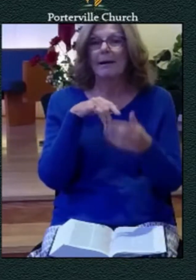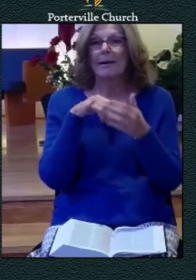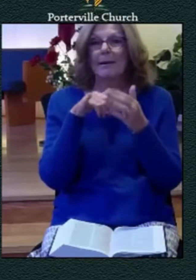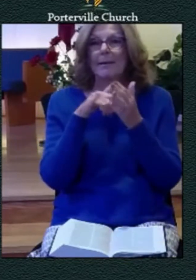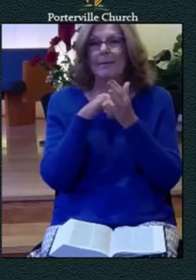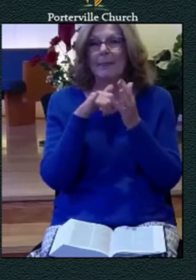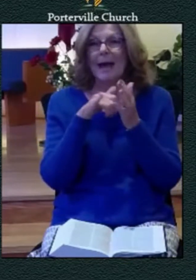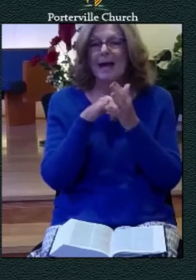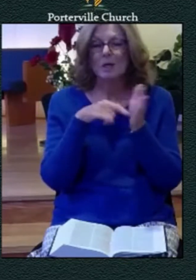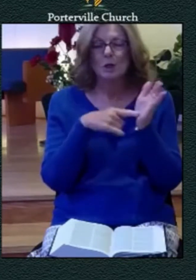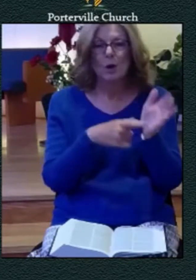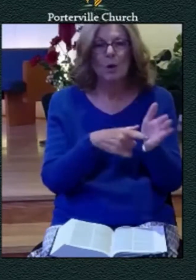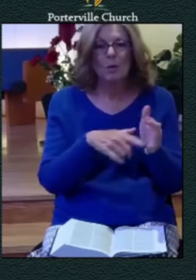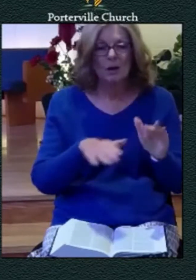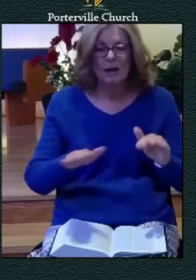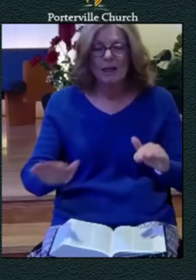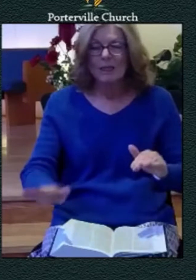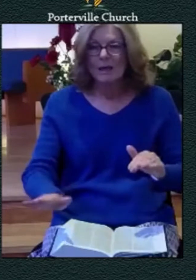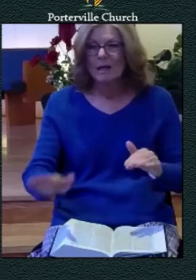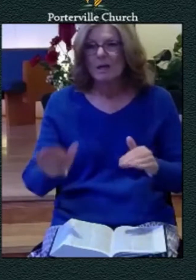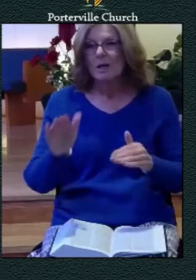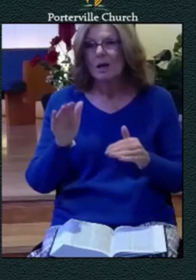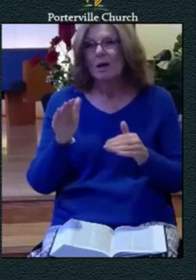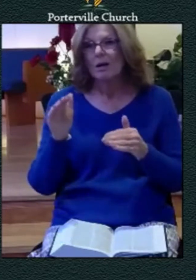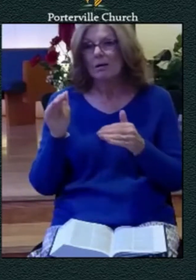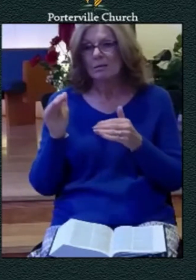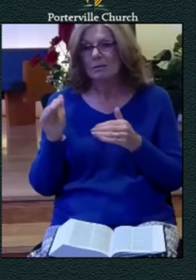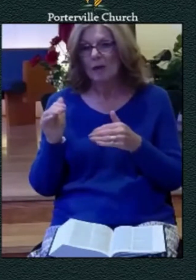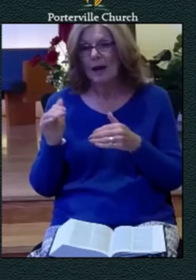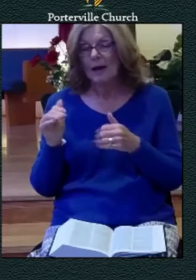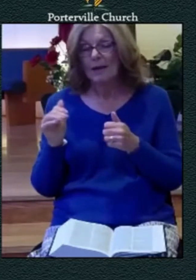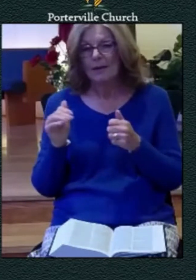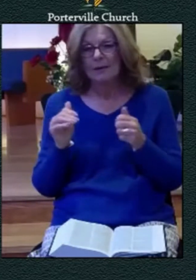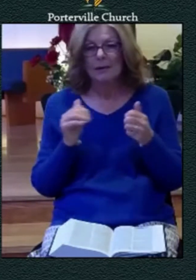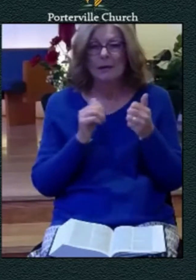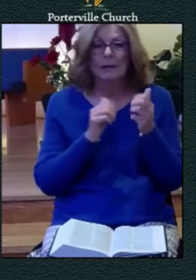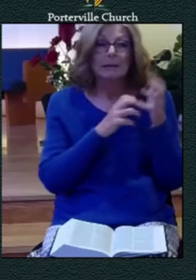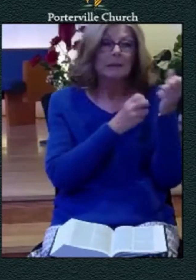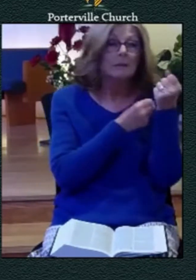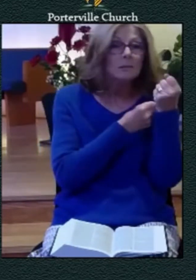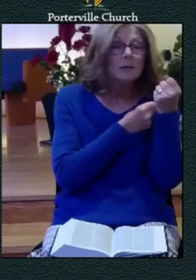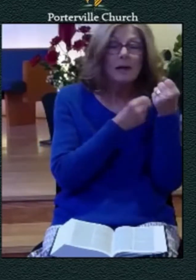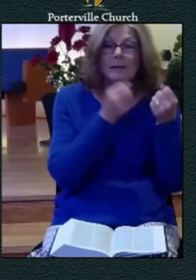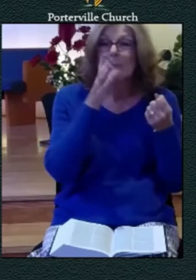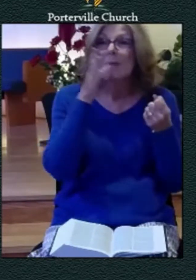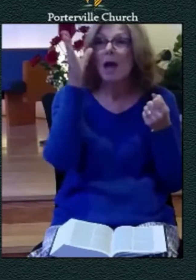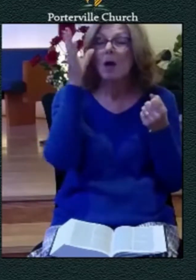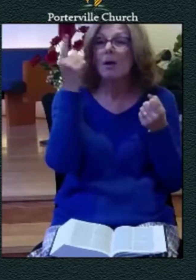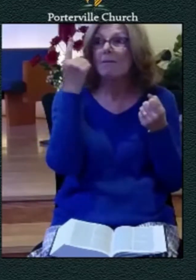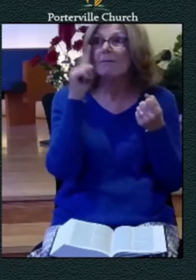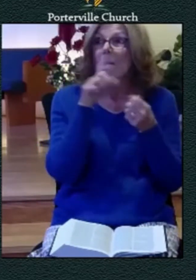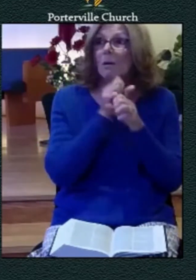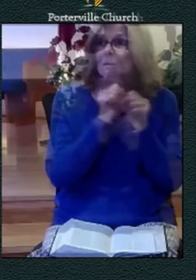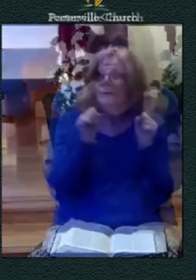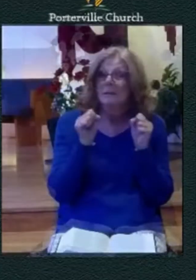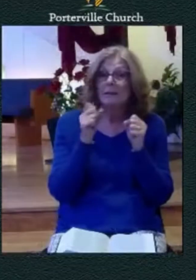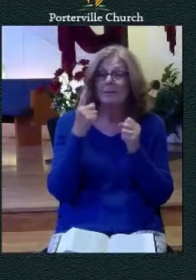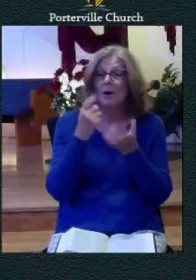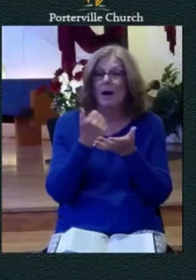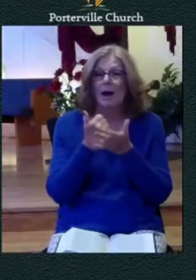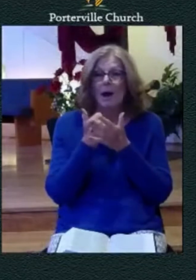leaning against the parent for for refuge and for help no longer an infant